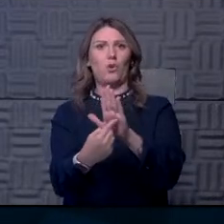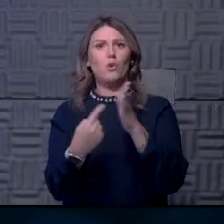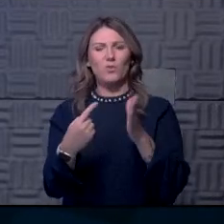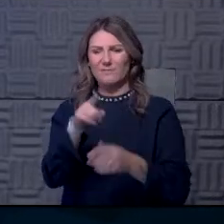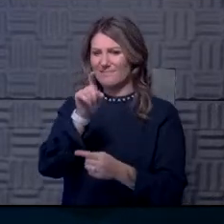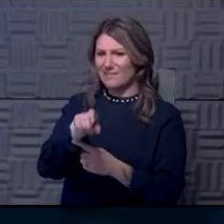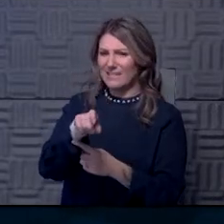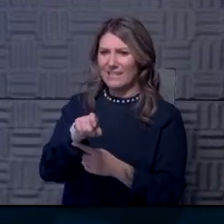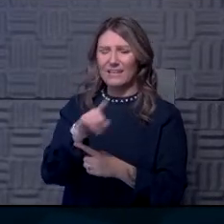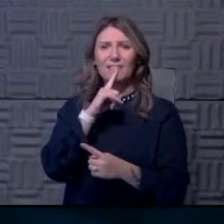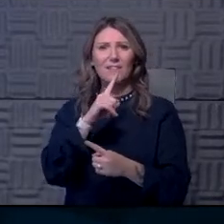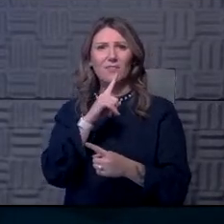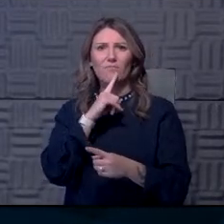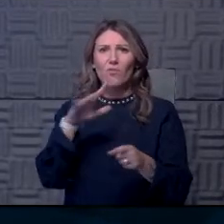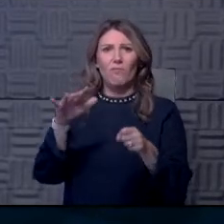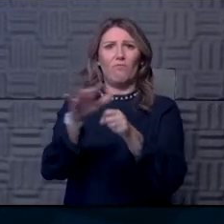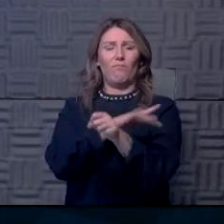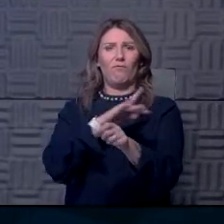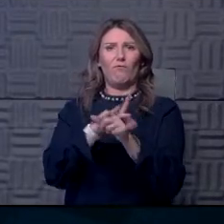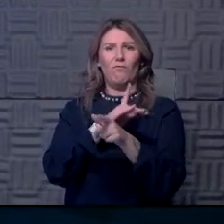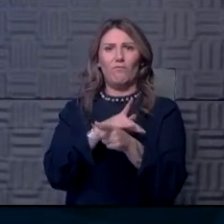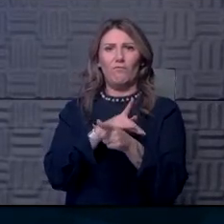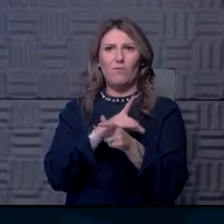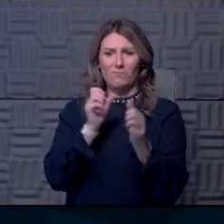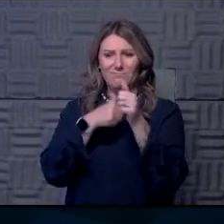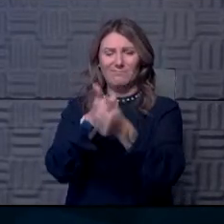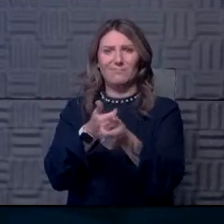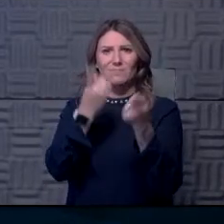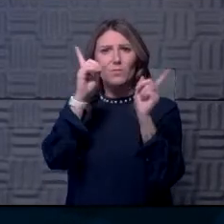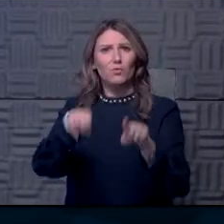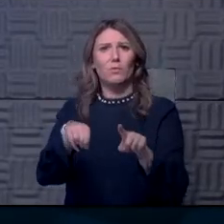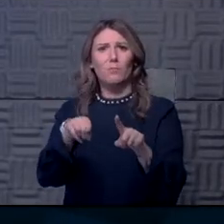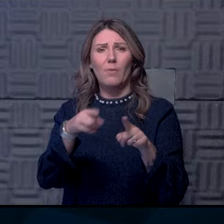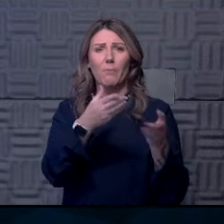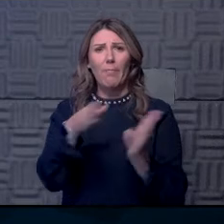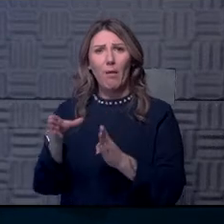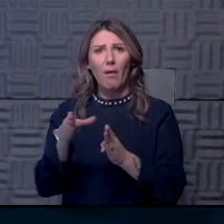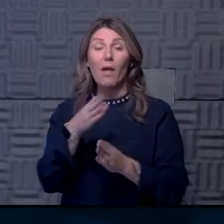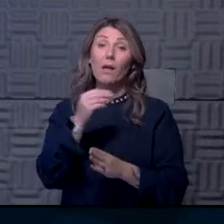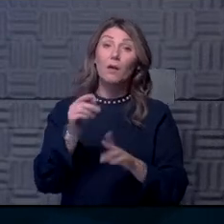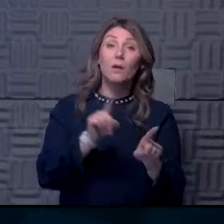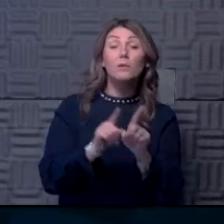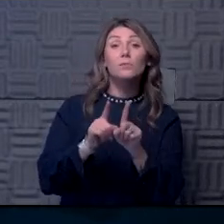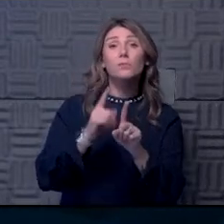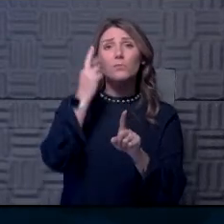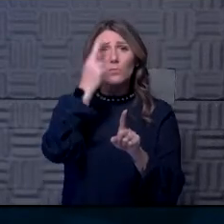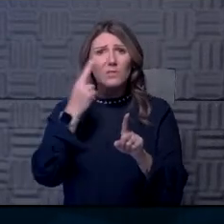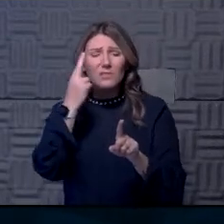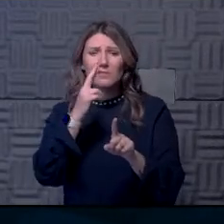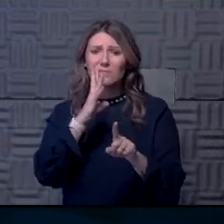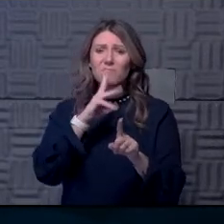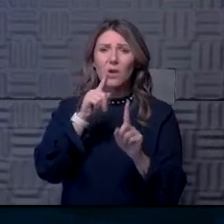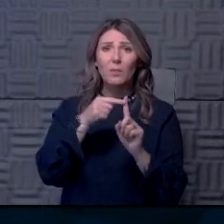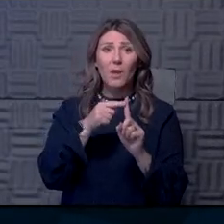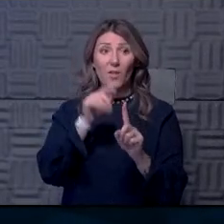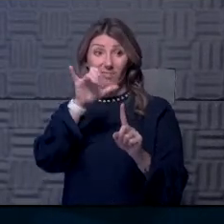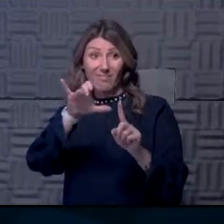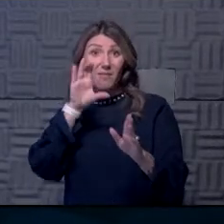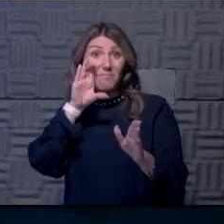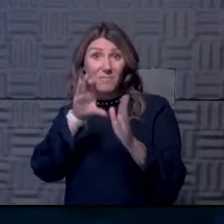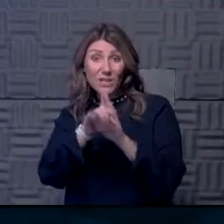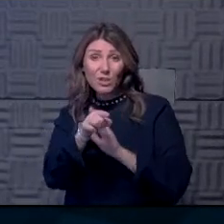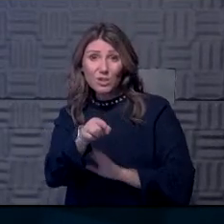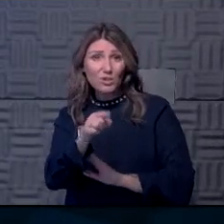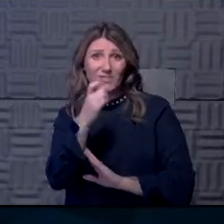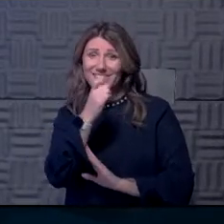for such a comprehensive plan. Um, and, um, also I think is a reason for us to continue to talk about the fact that this picture is